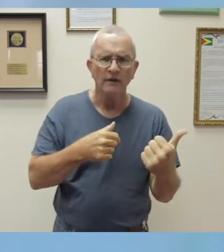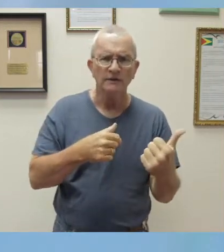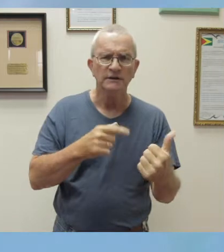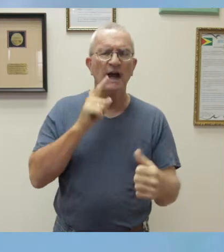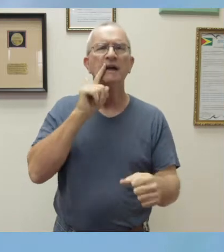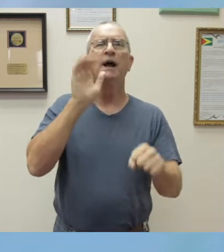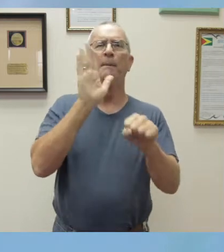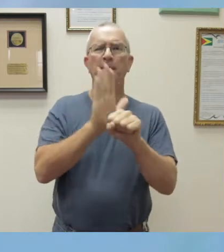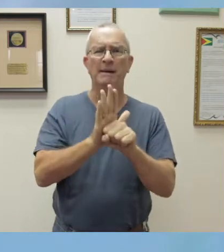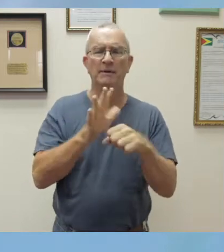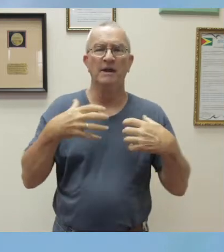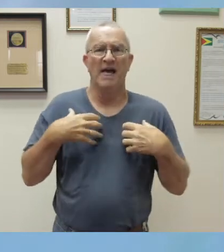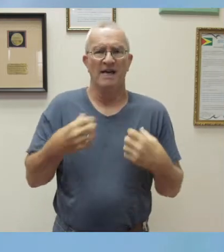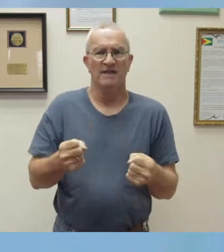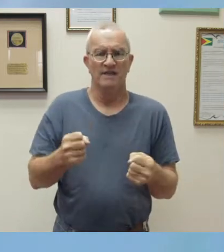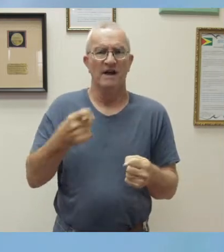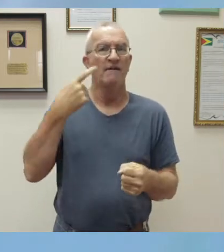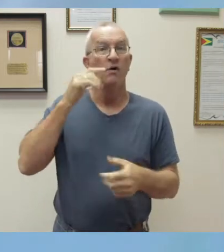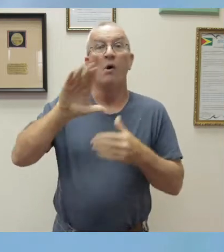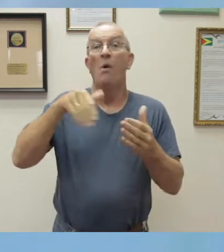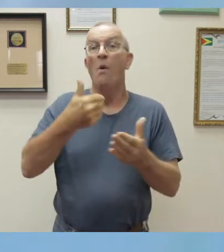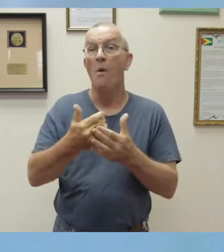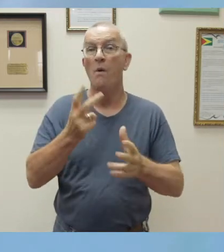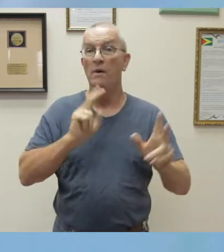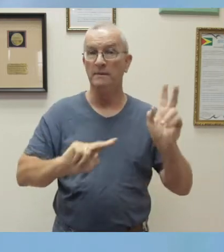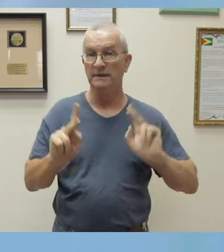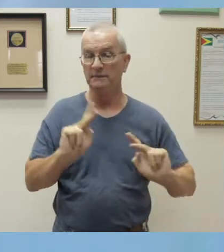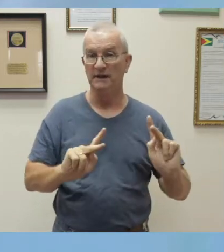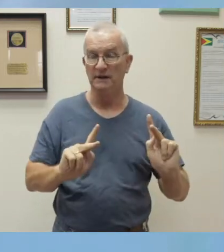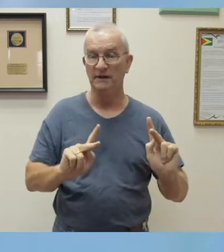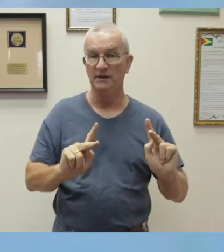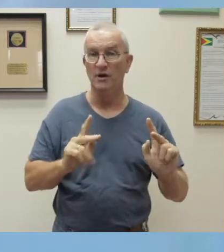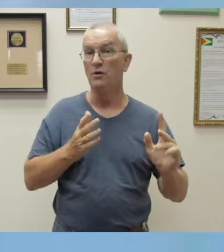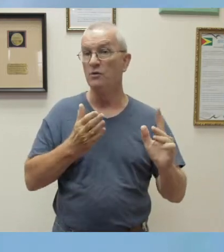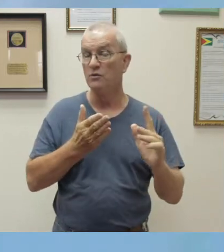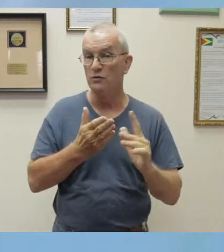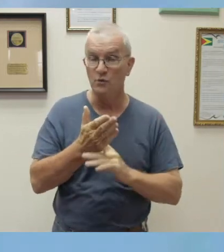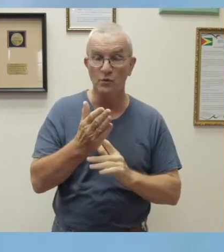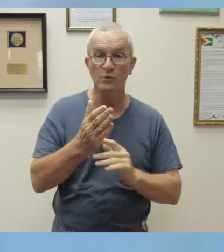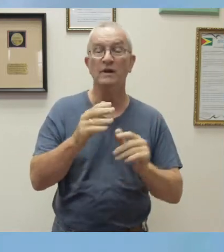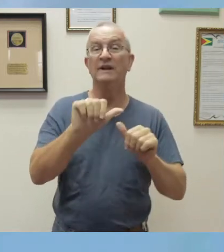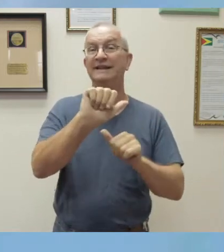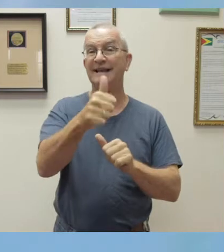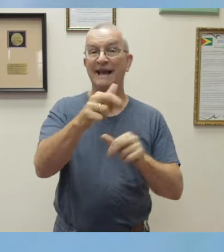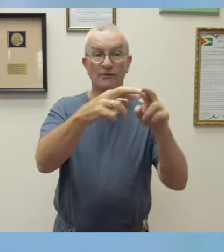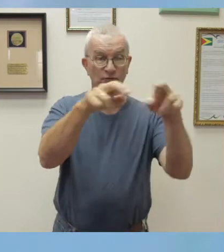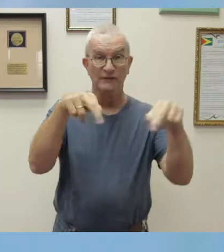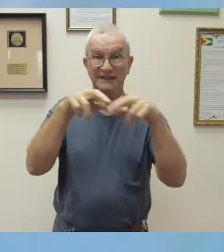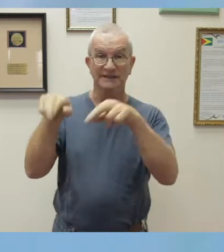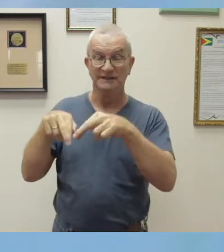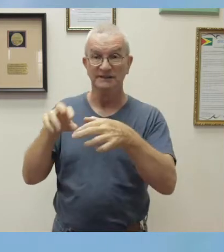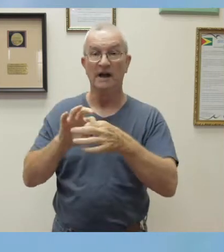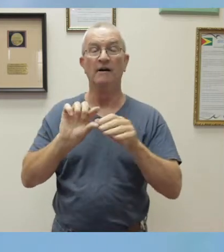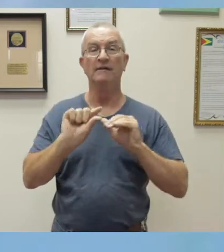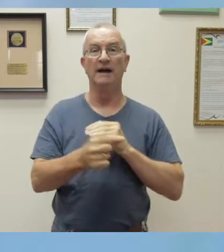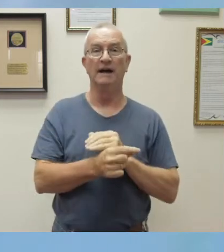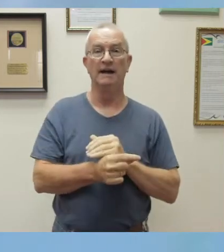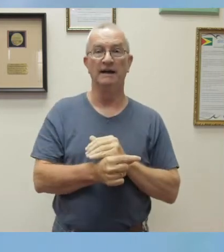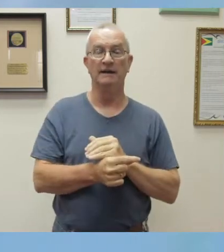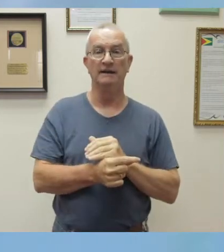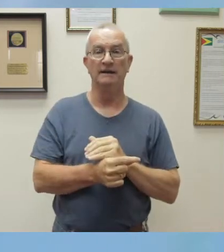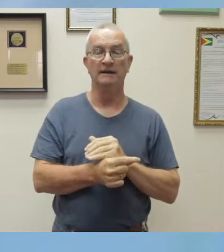for all our people throughout the 10 administrative regions of our country.